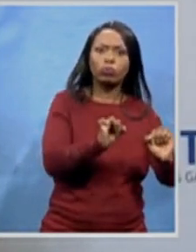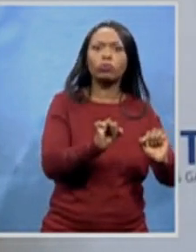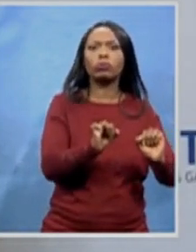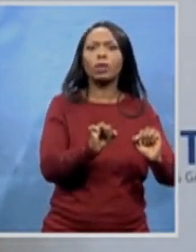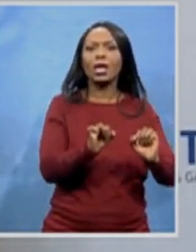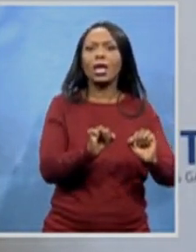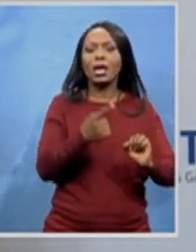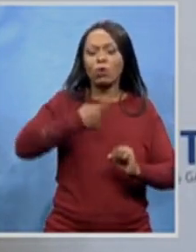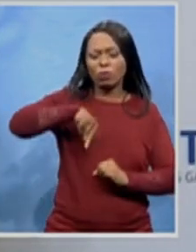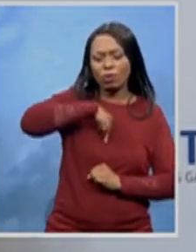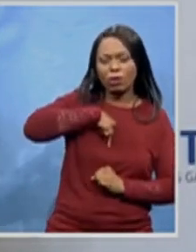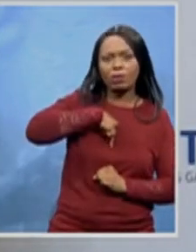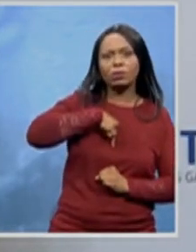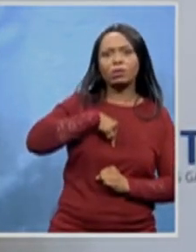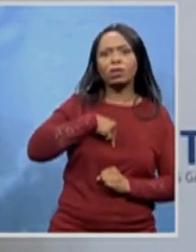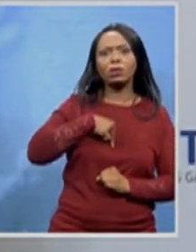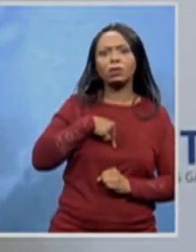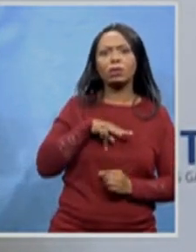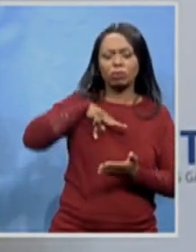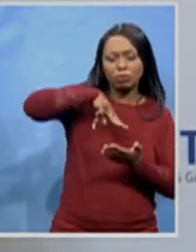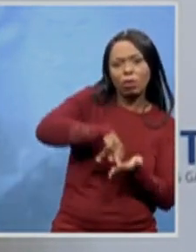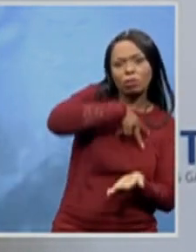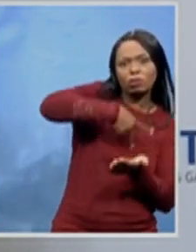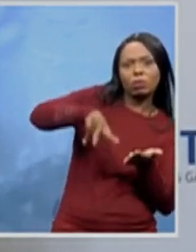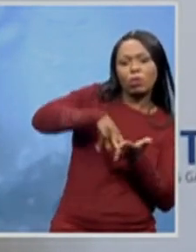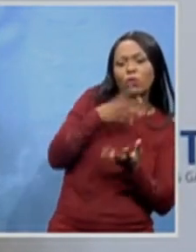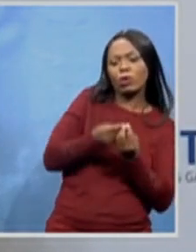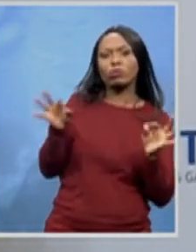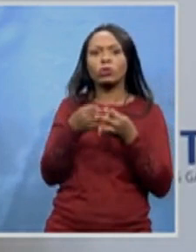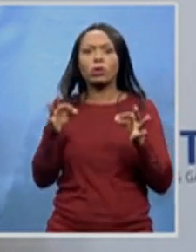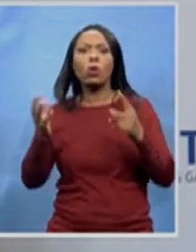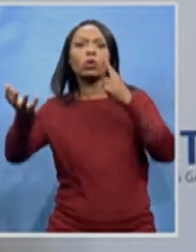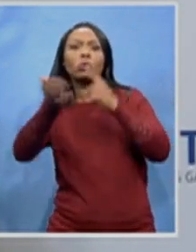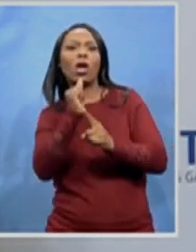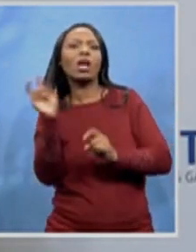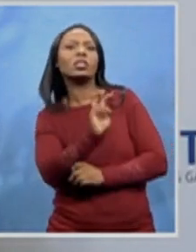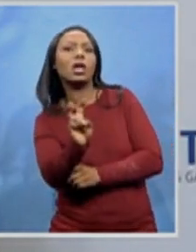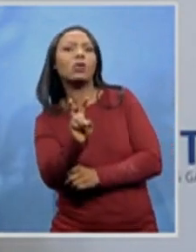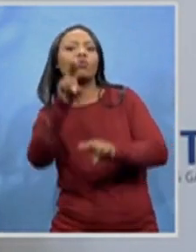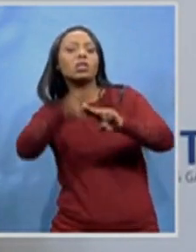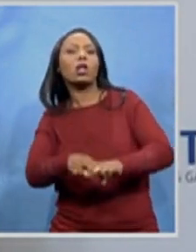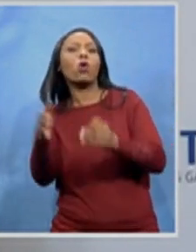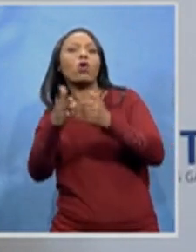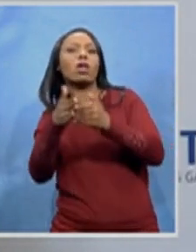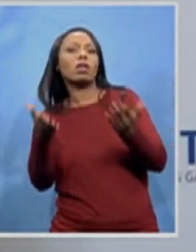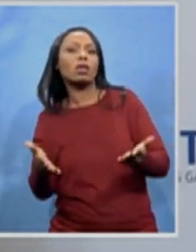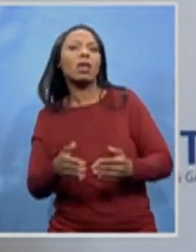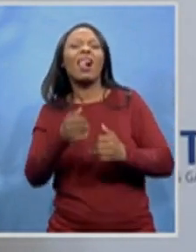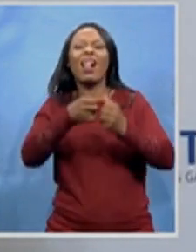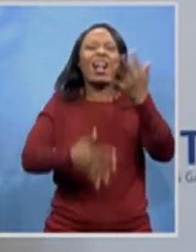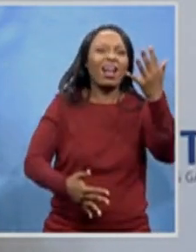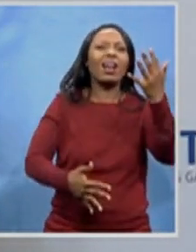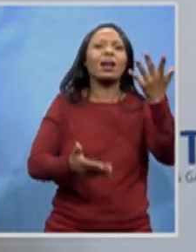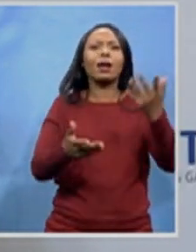And so forth and so forth. People danced but were able to be